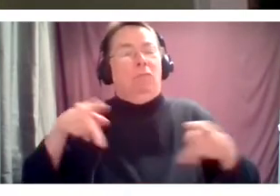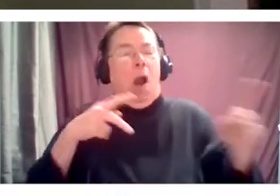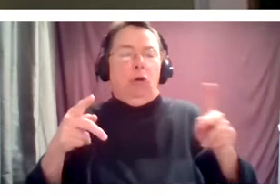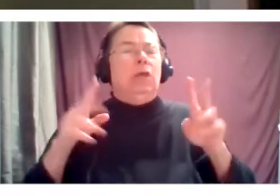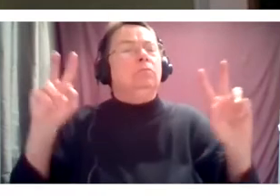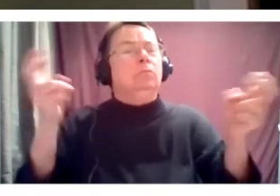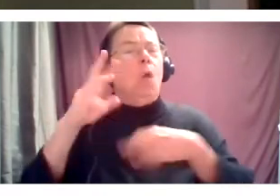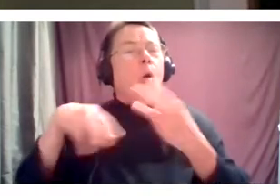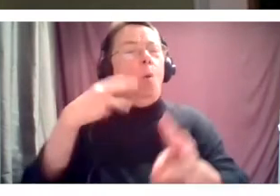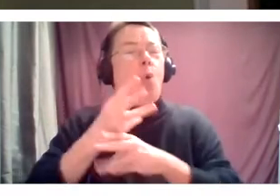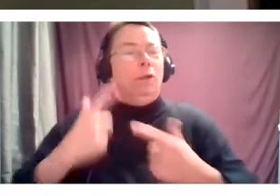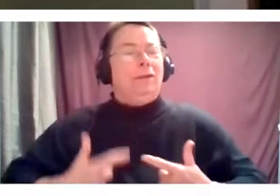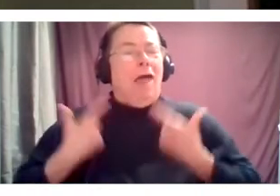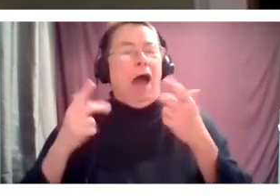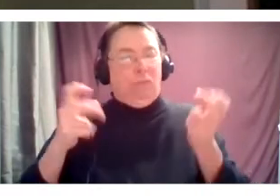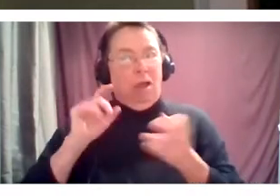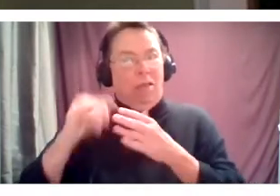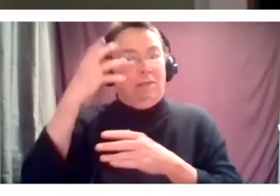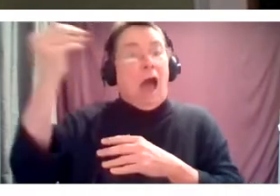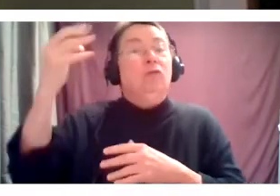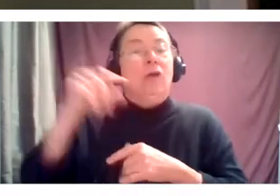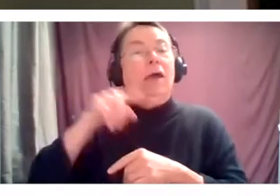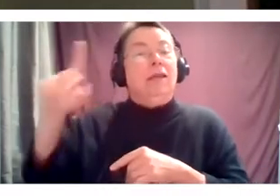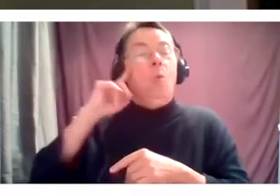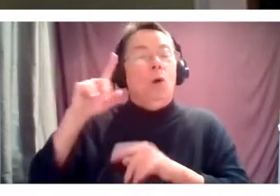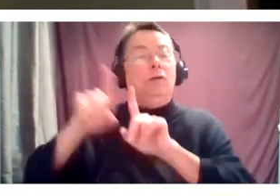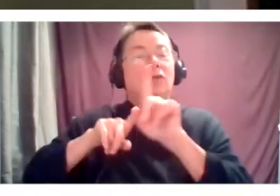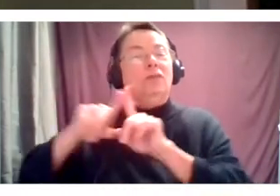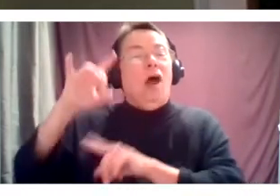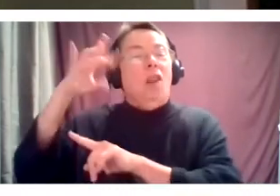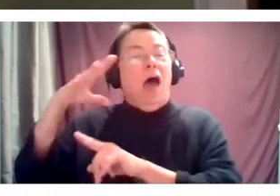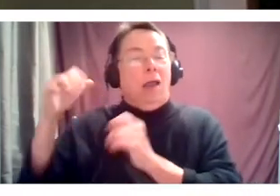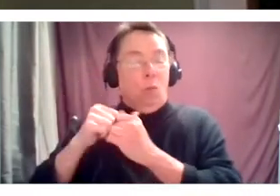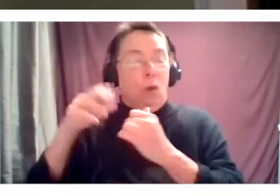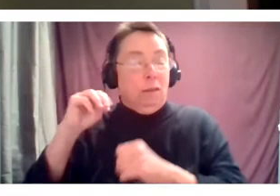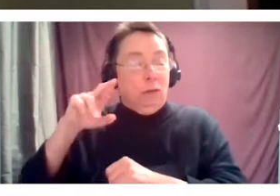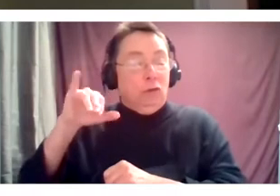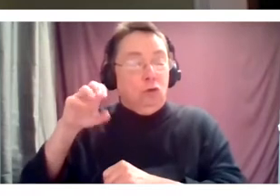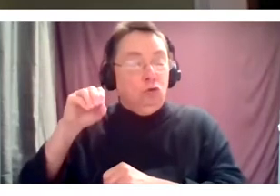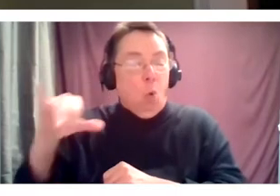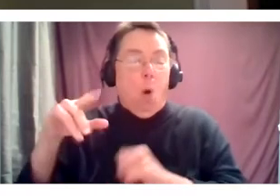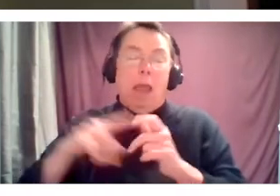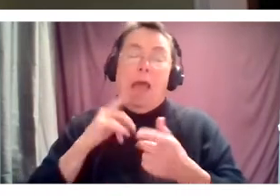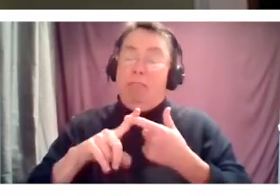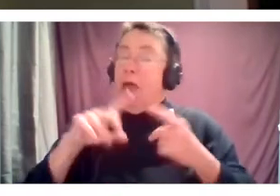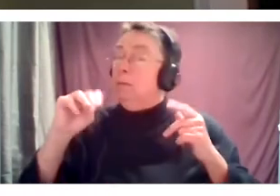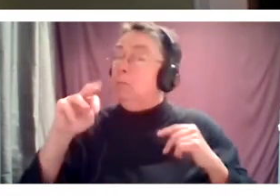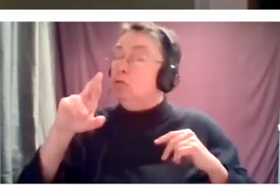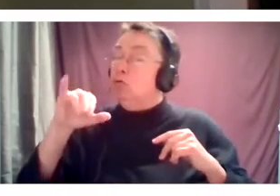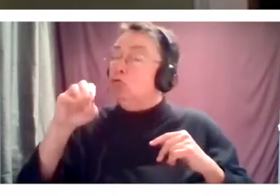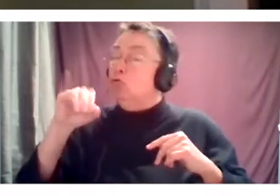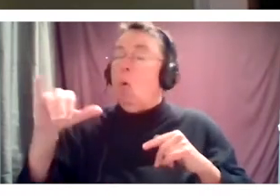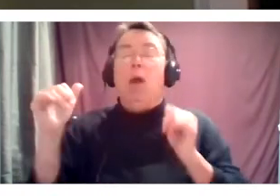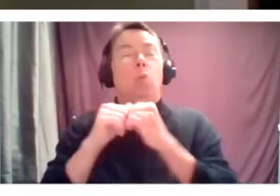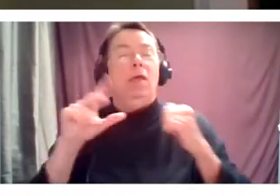we'll be outdoors at the Starlight with Mr. Joy, and we've also been able to capture Mr. Joy with Daniel Beatty performing